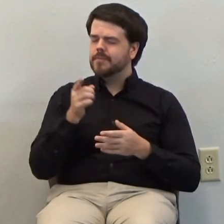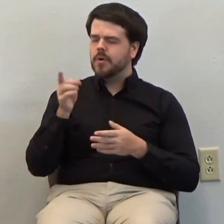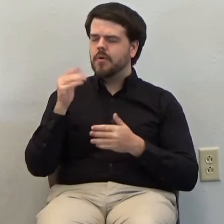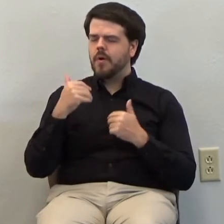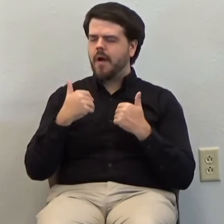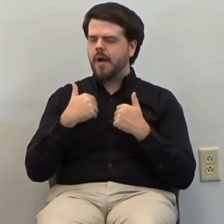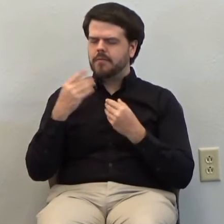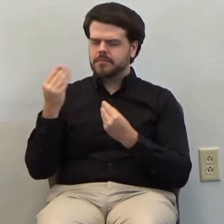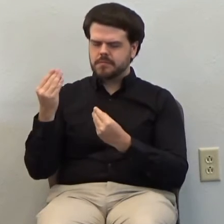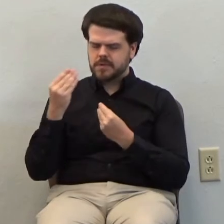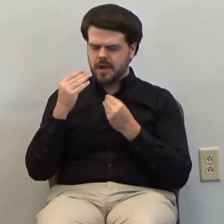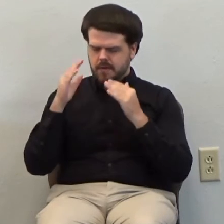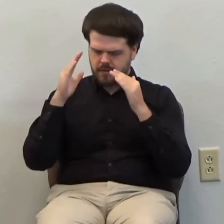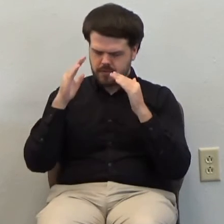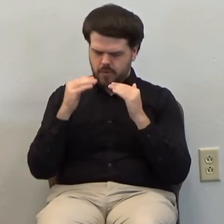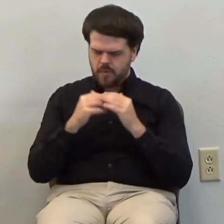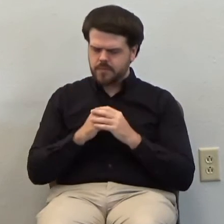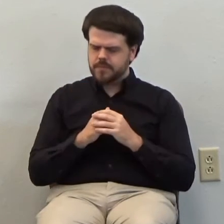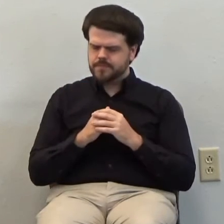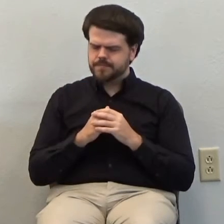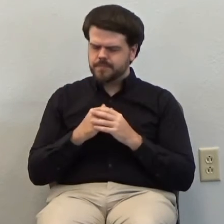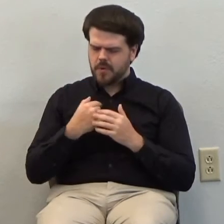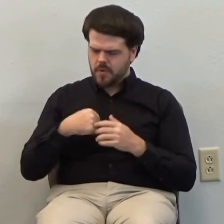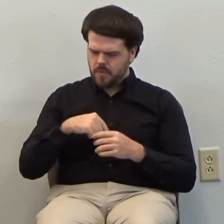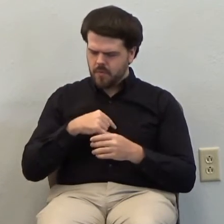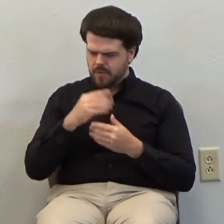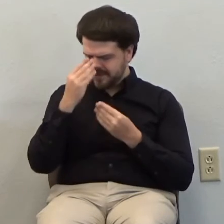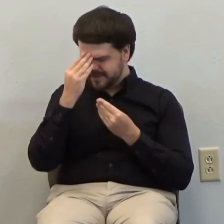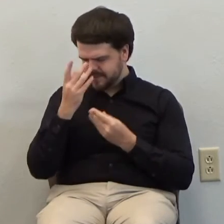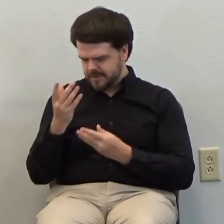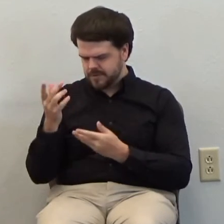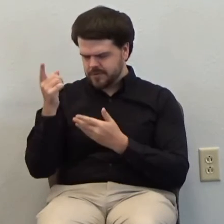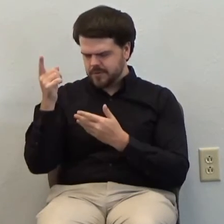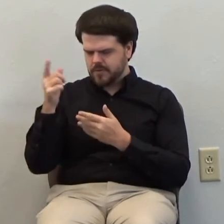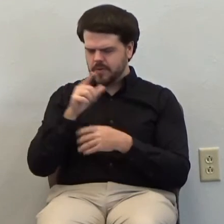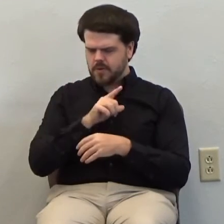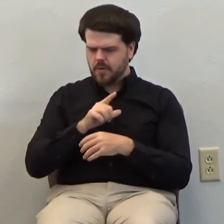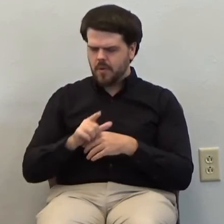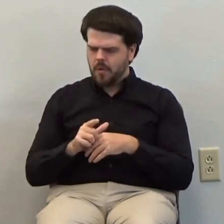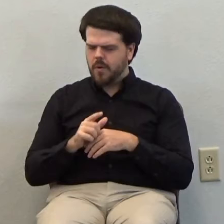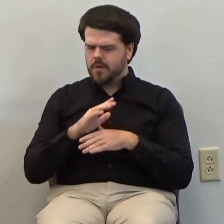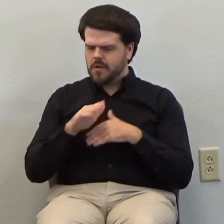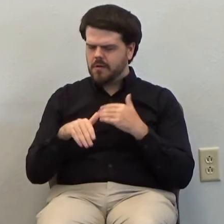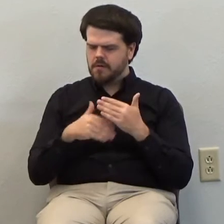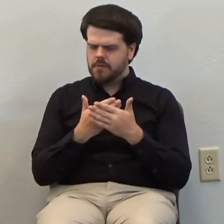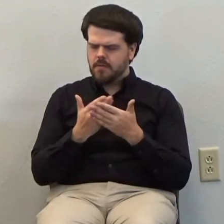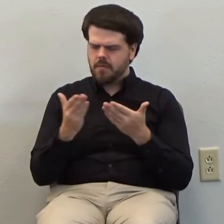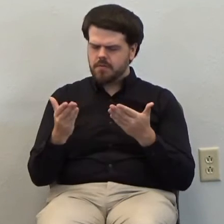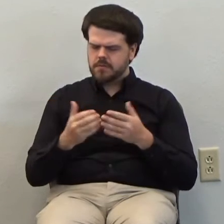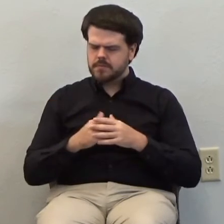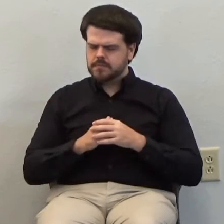because we submit to you our Lord the Lord of death and life we look to you to raise us